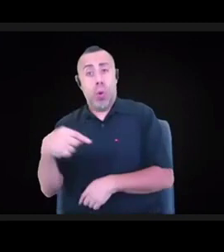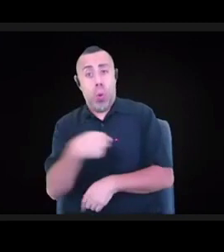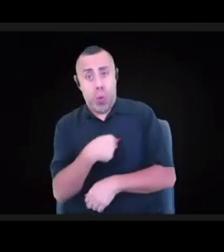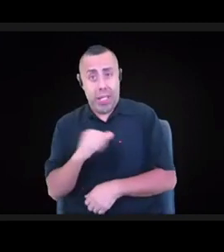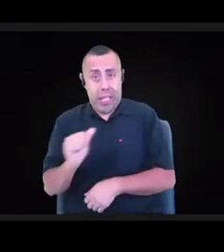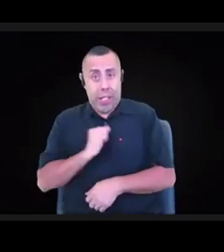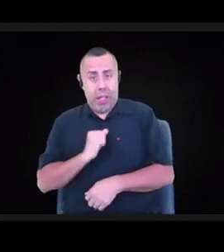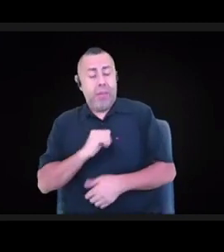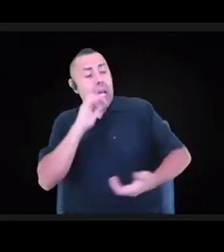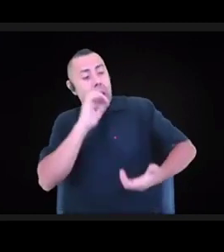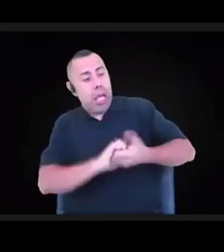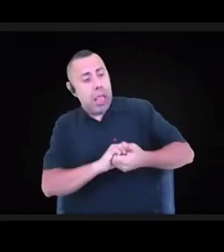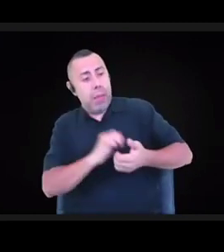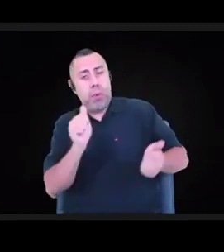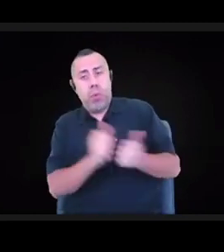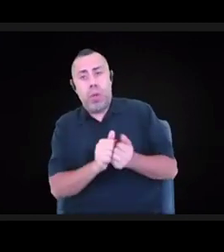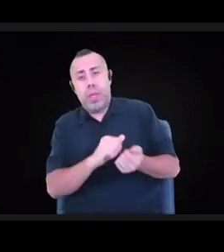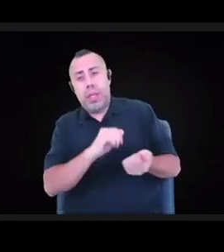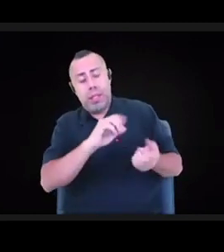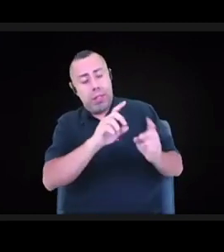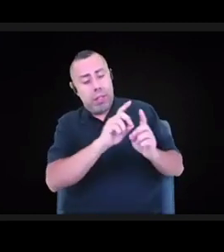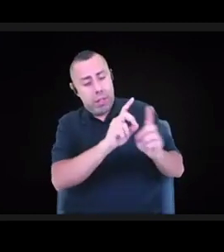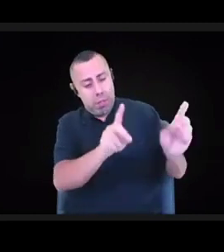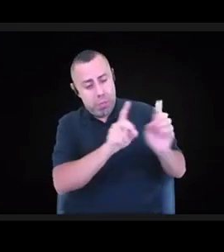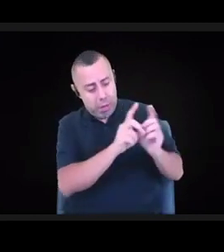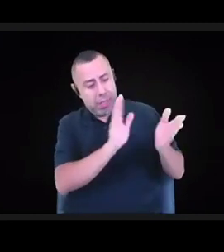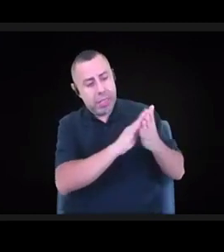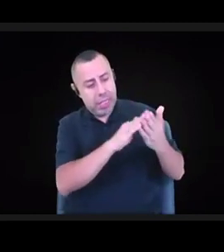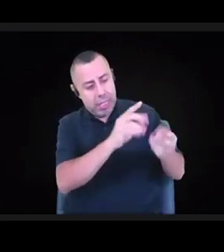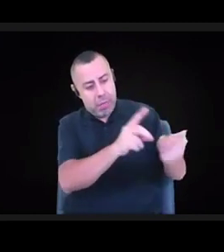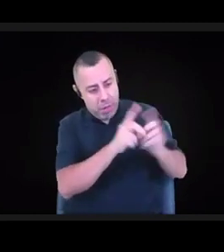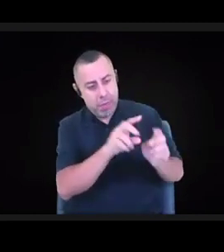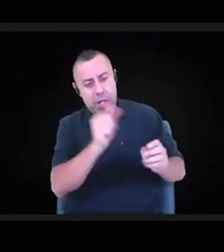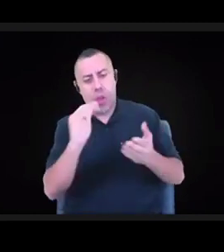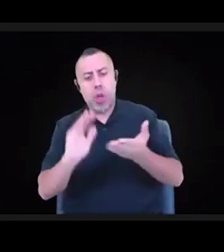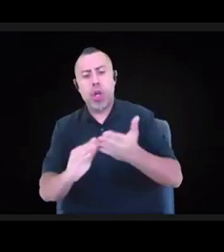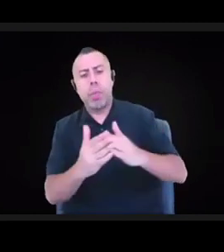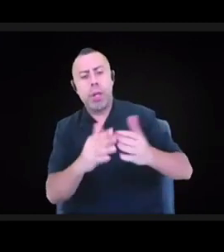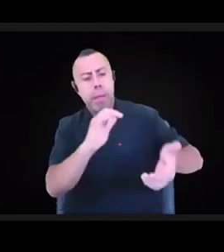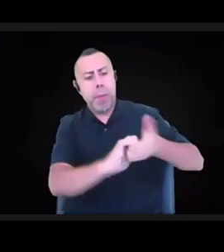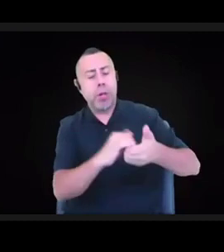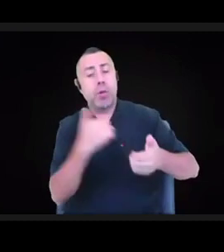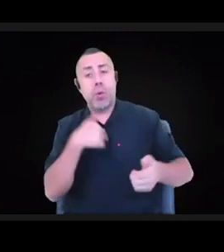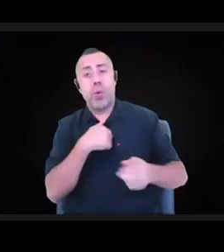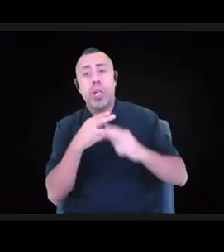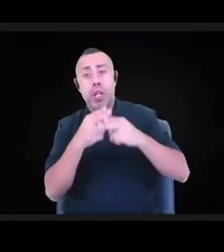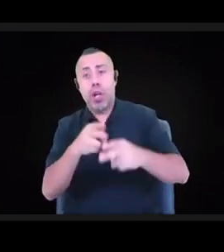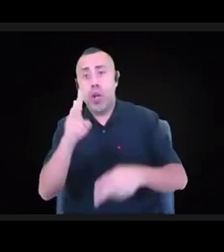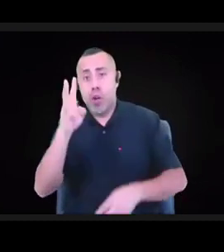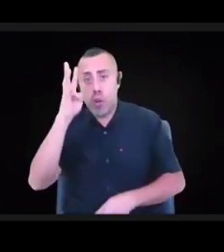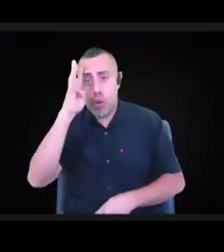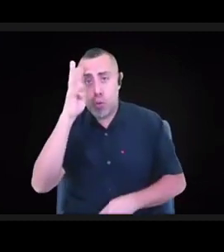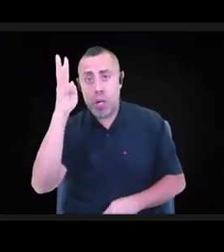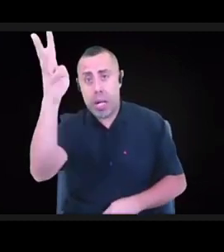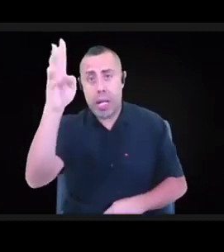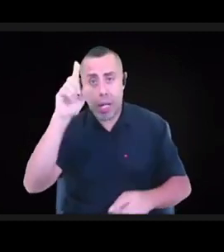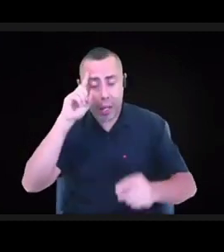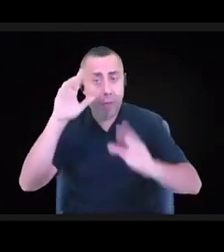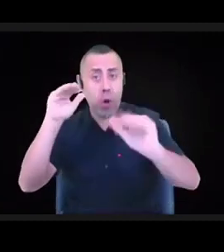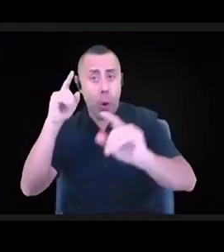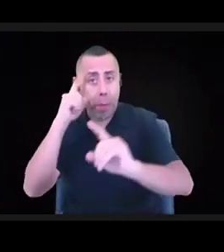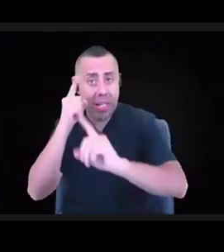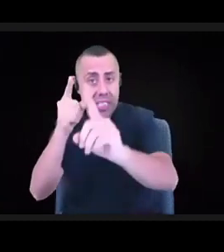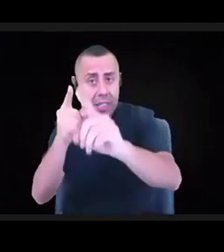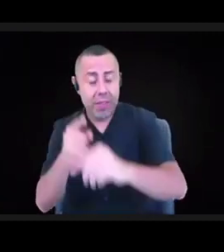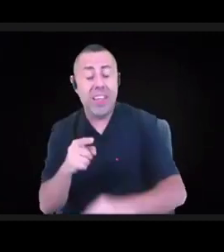partners, we call the Creative Hope Initiative, which aims to center BIPOC artists and cultural organizations,